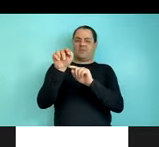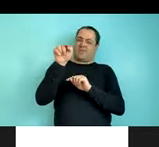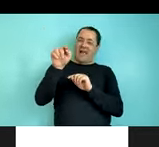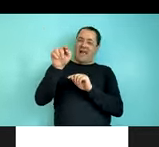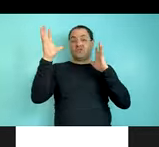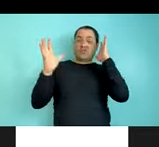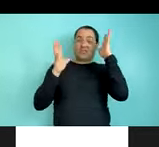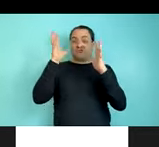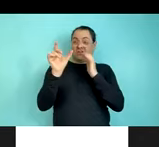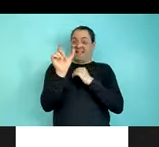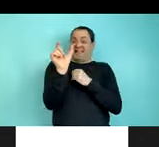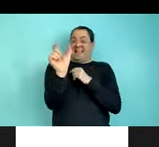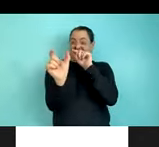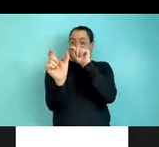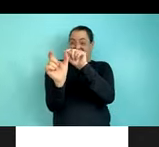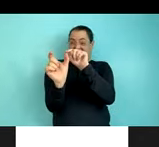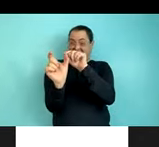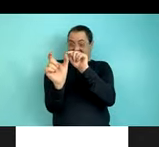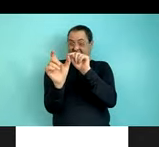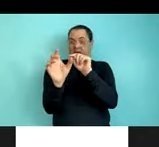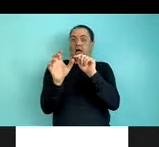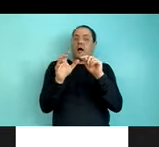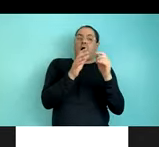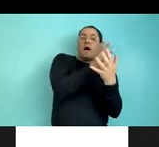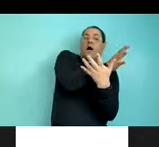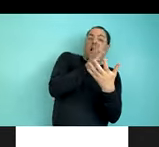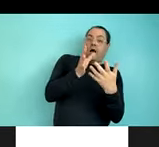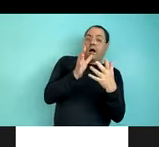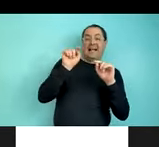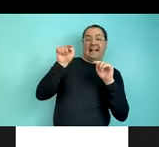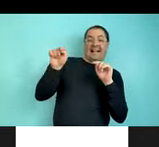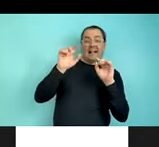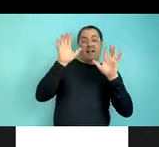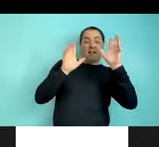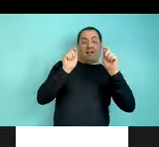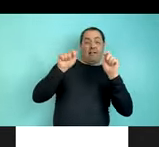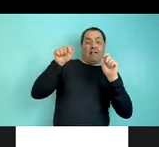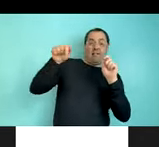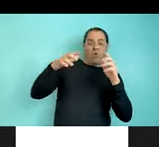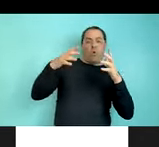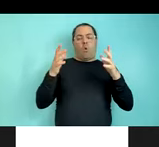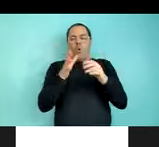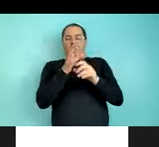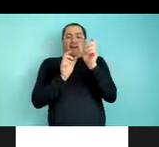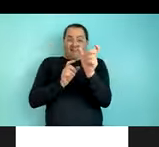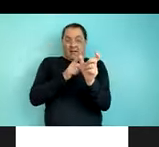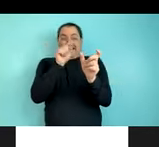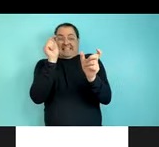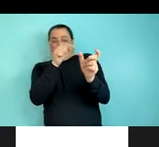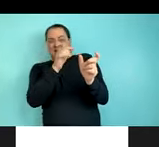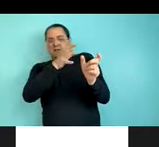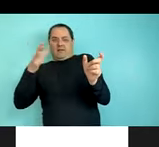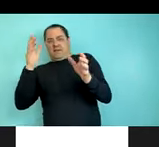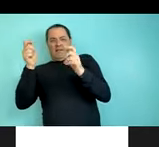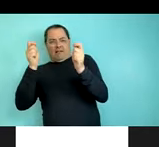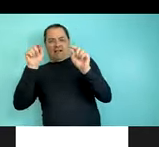being modified or constrained, while modifiers were defined as the gesture doing the constraining or whose meaning was dependent on